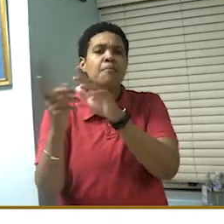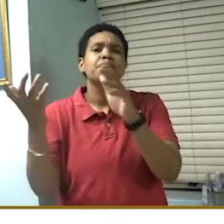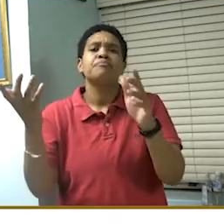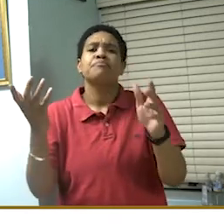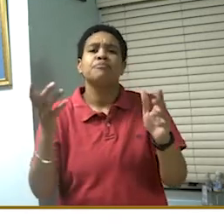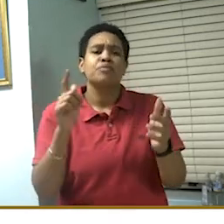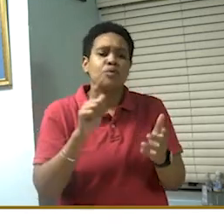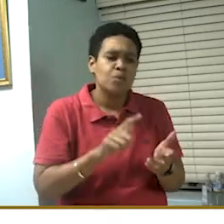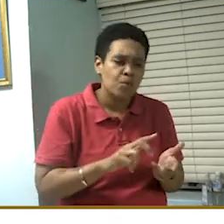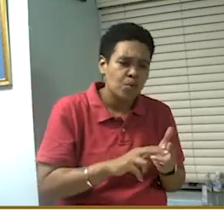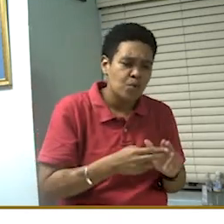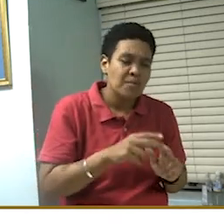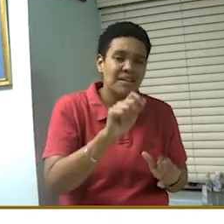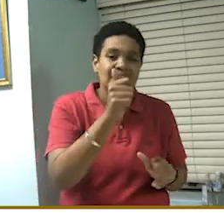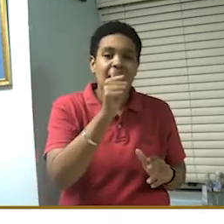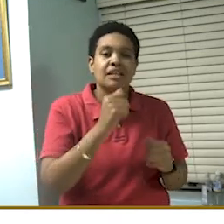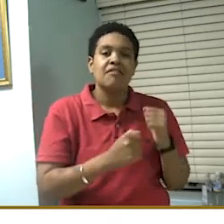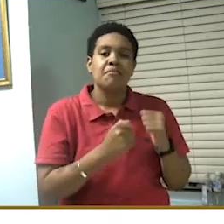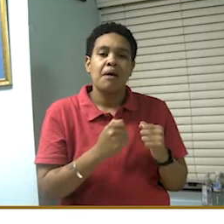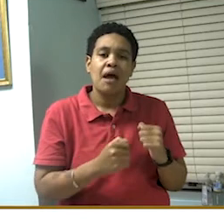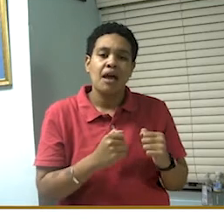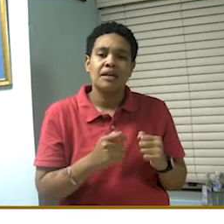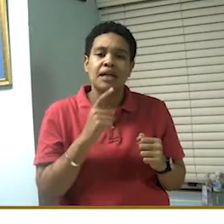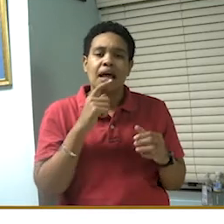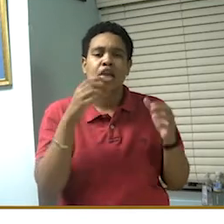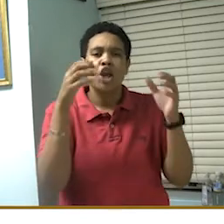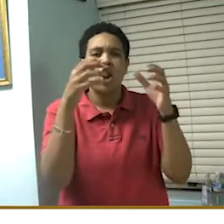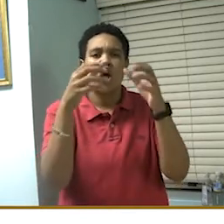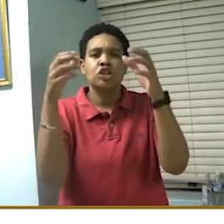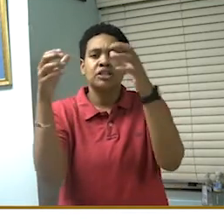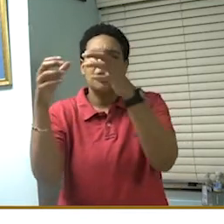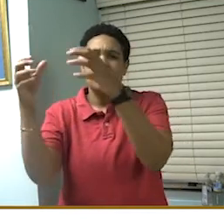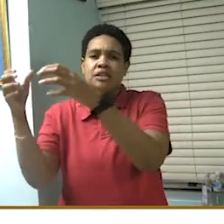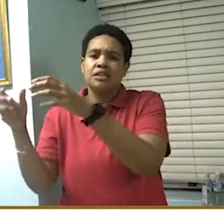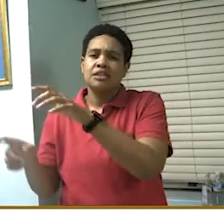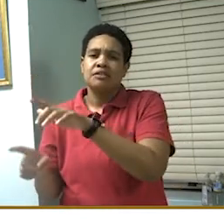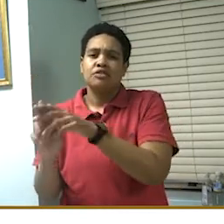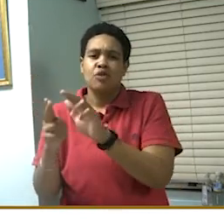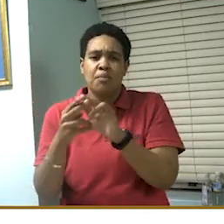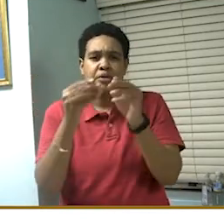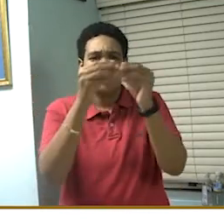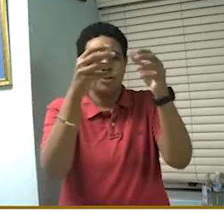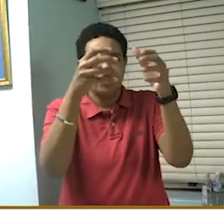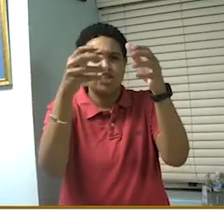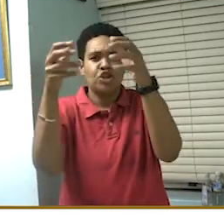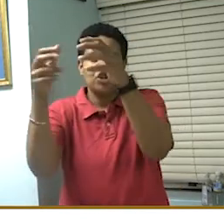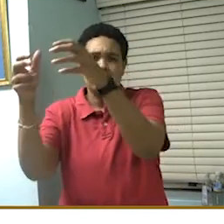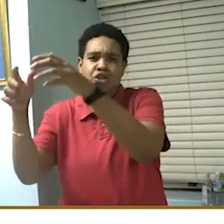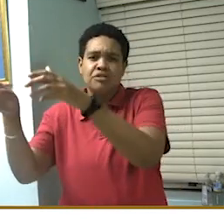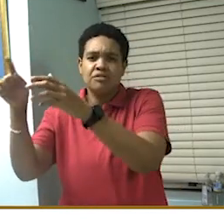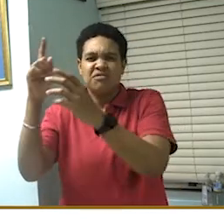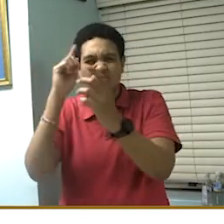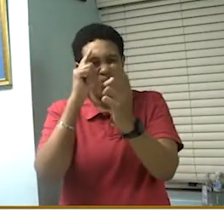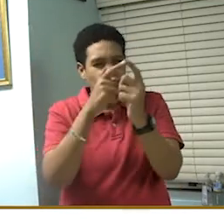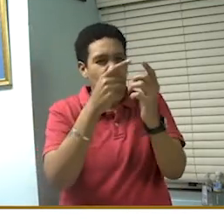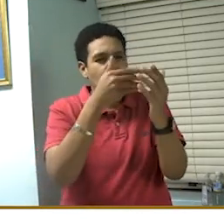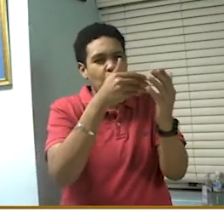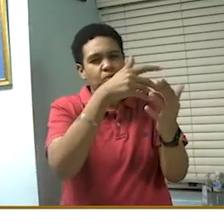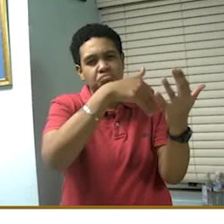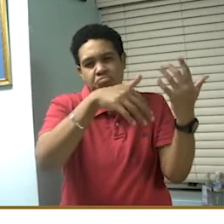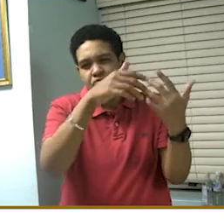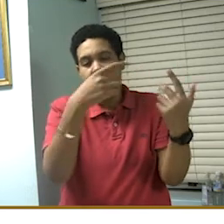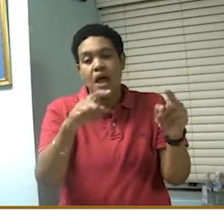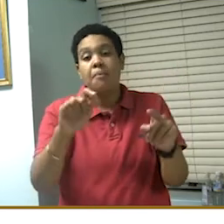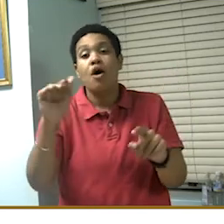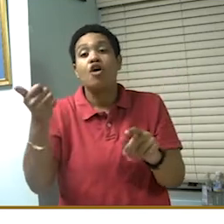moved on the 10th of March to that, and then clusters of cases. The other phase, it's the community transmission,